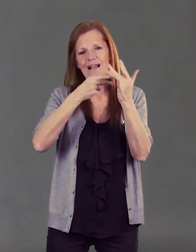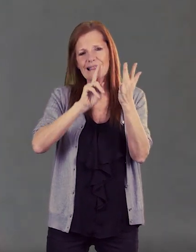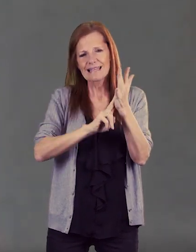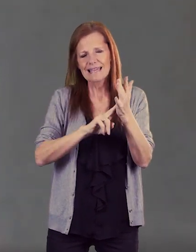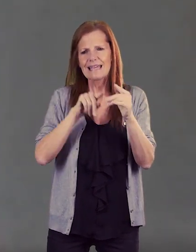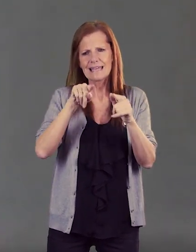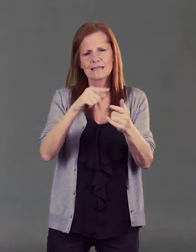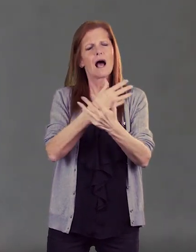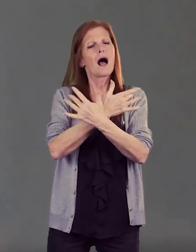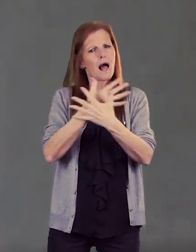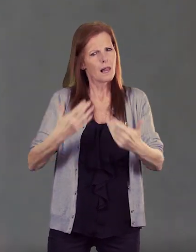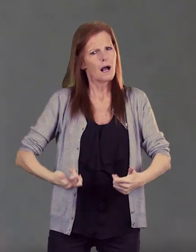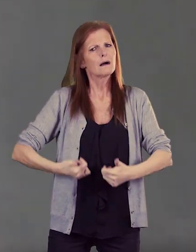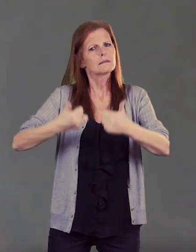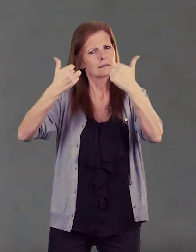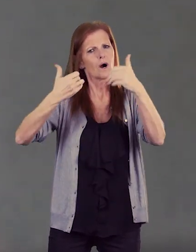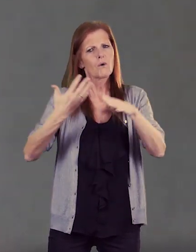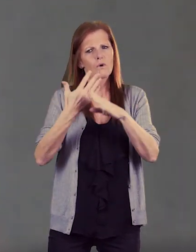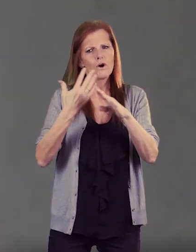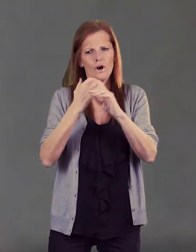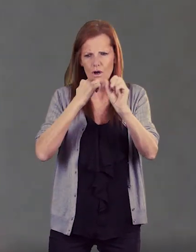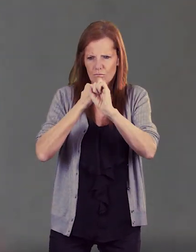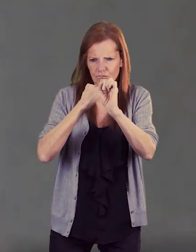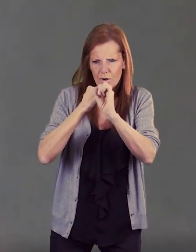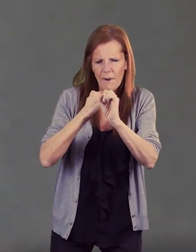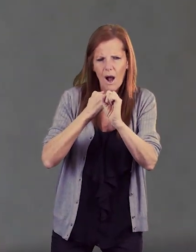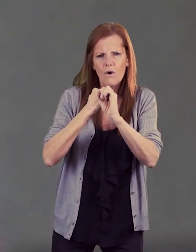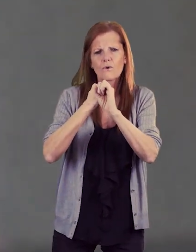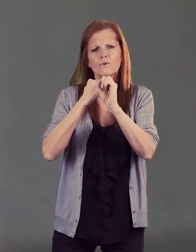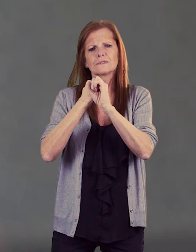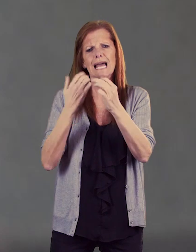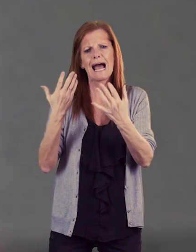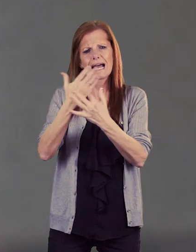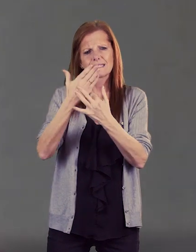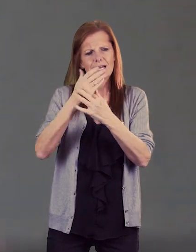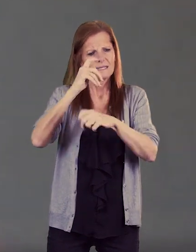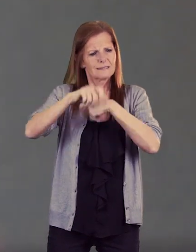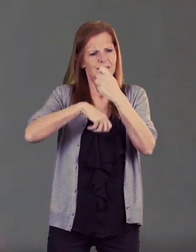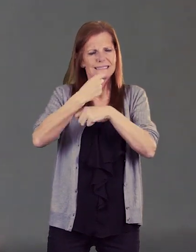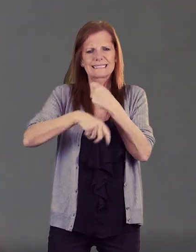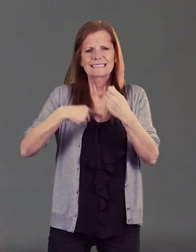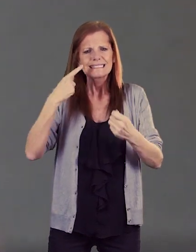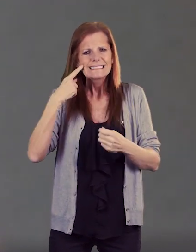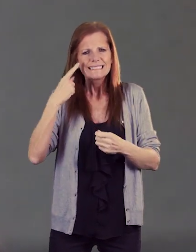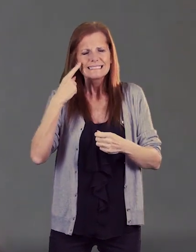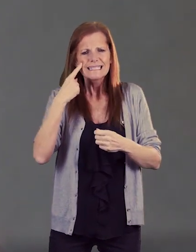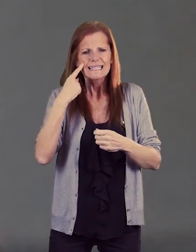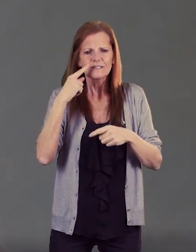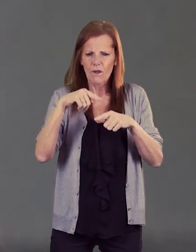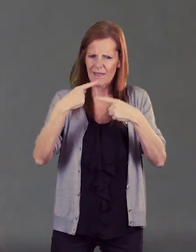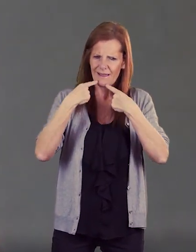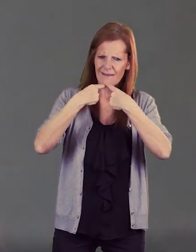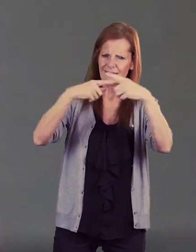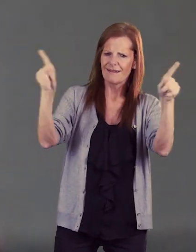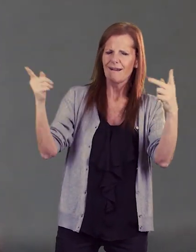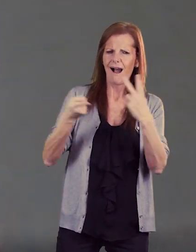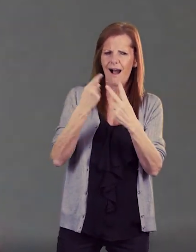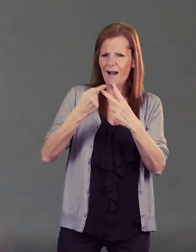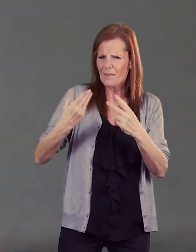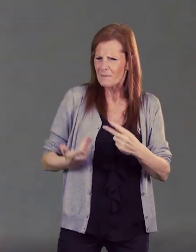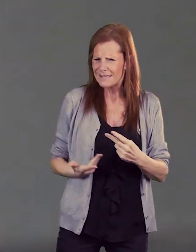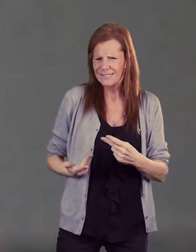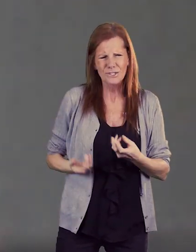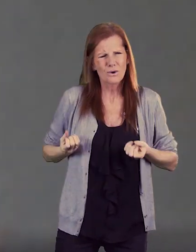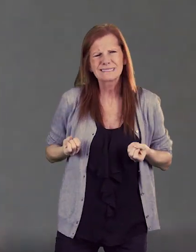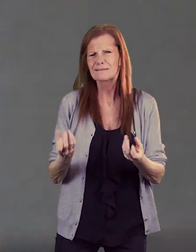do a lot of good work promoting it so they make it easier so they make it that they go out and they tell other businesses look you